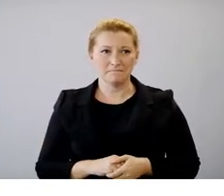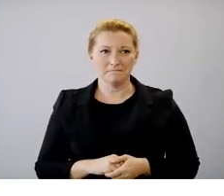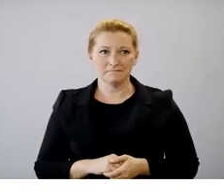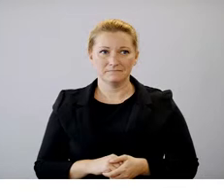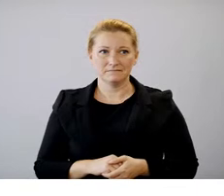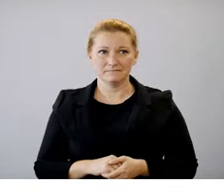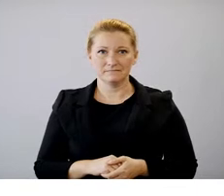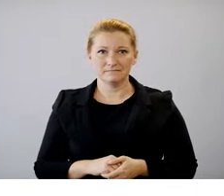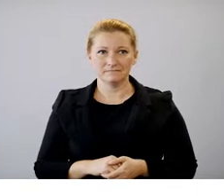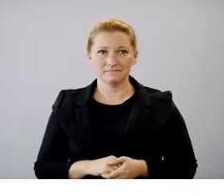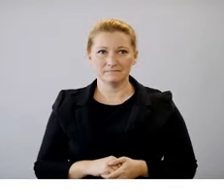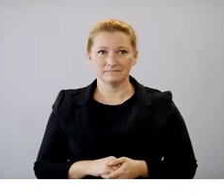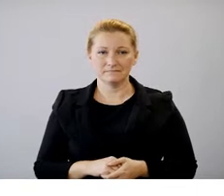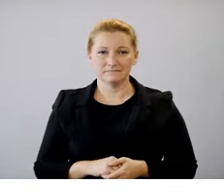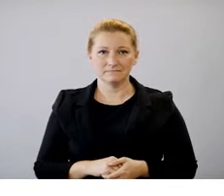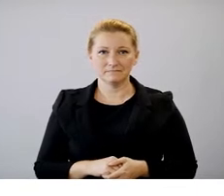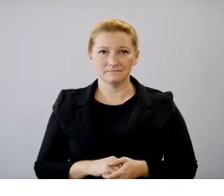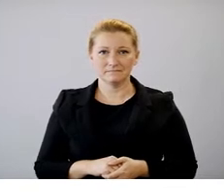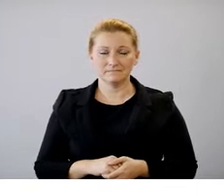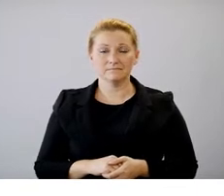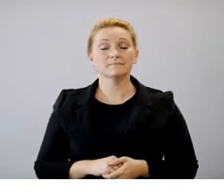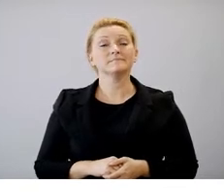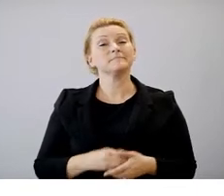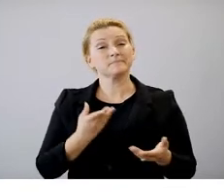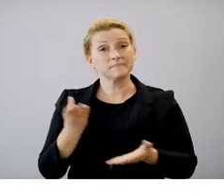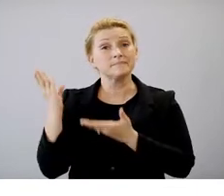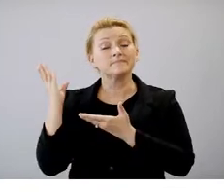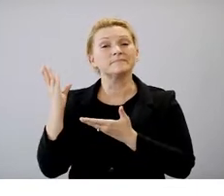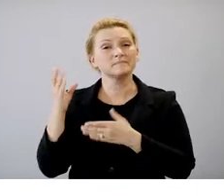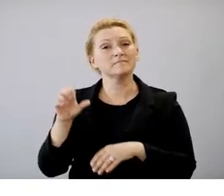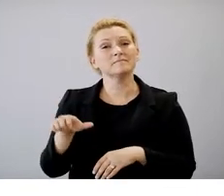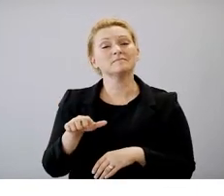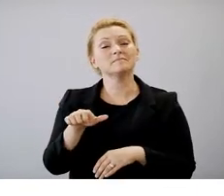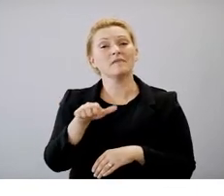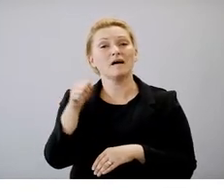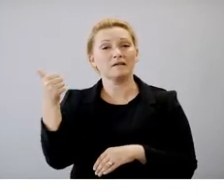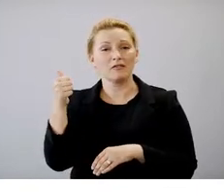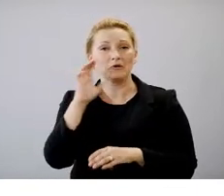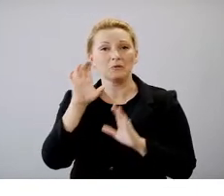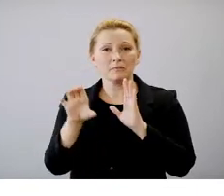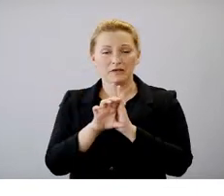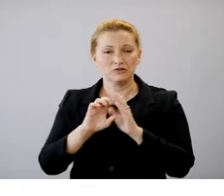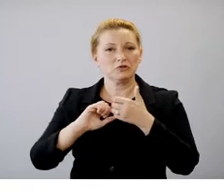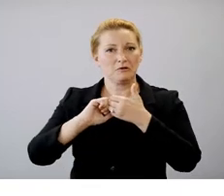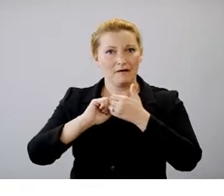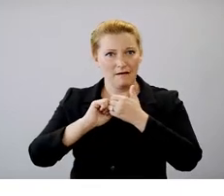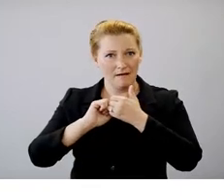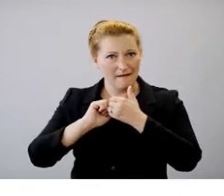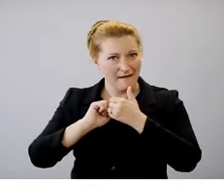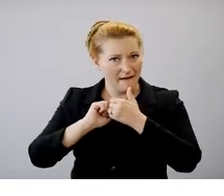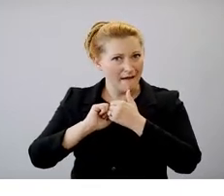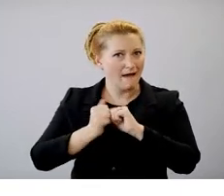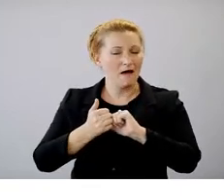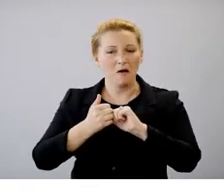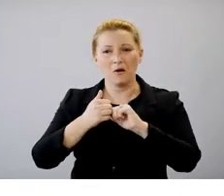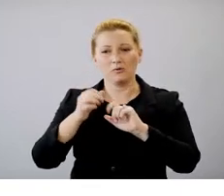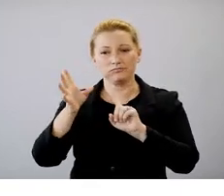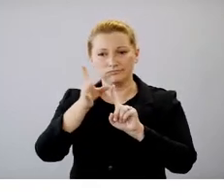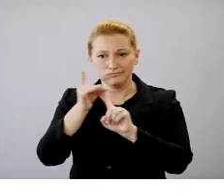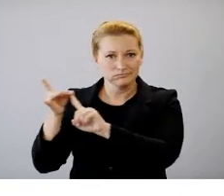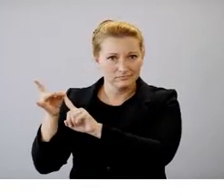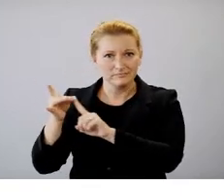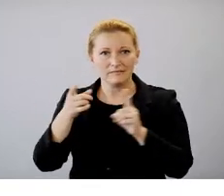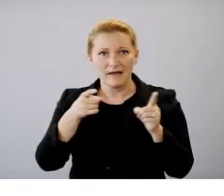This is another look at the cases in Arizona over time. You can clearly see the two peaks in case counts,